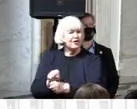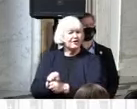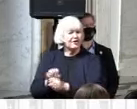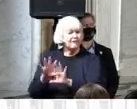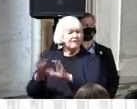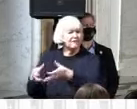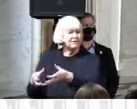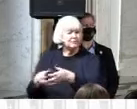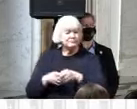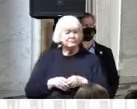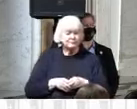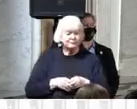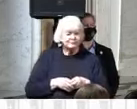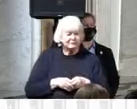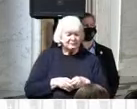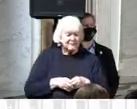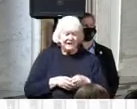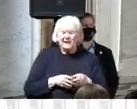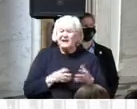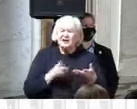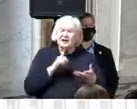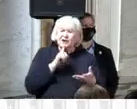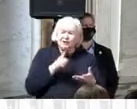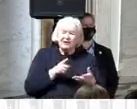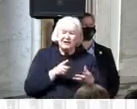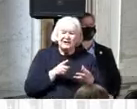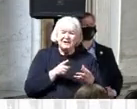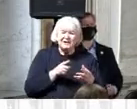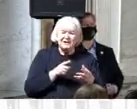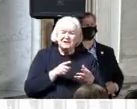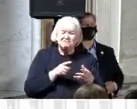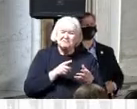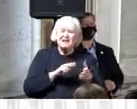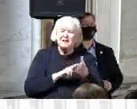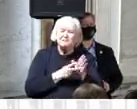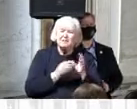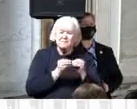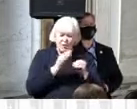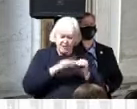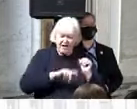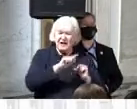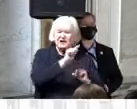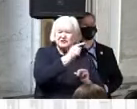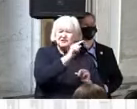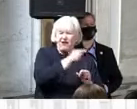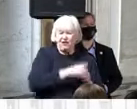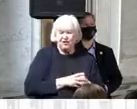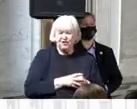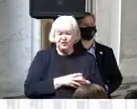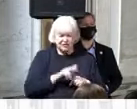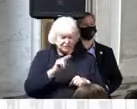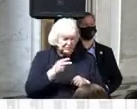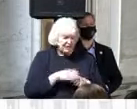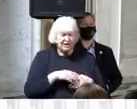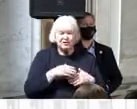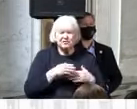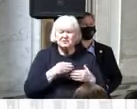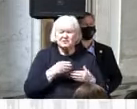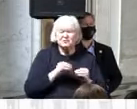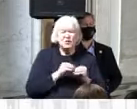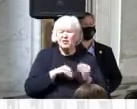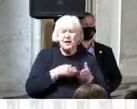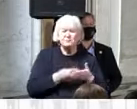and even more than the dollar and cents of it all this I would suggest is about